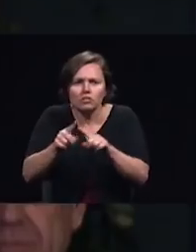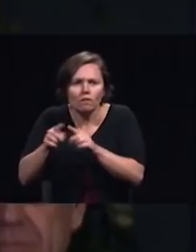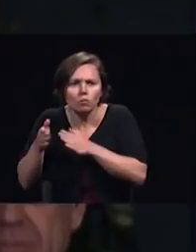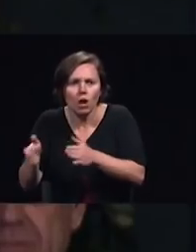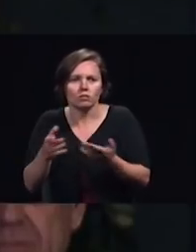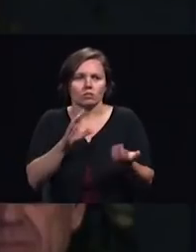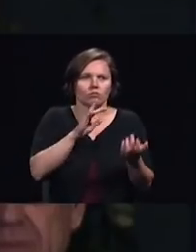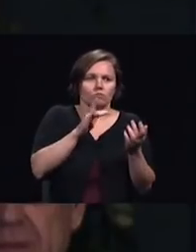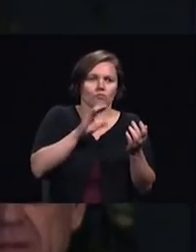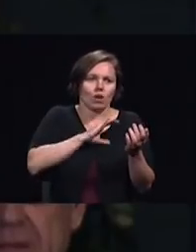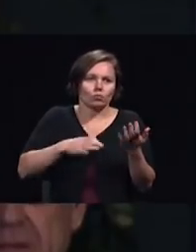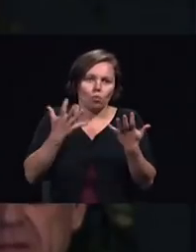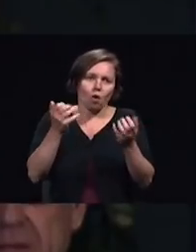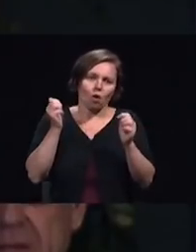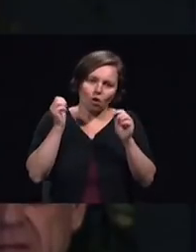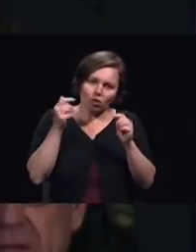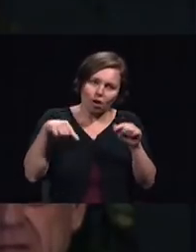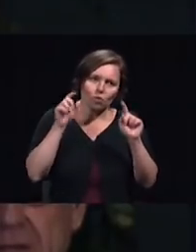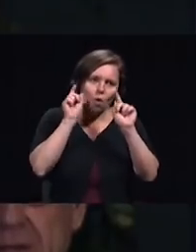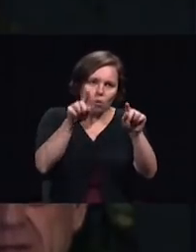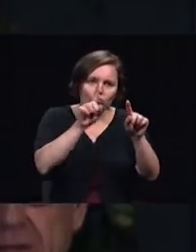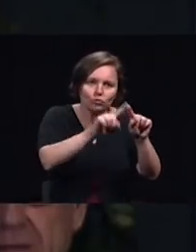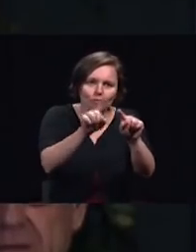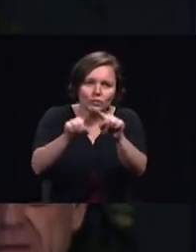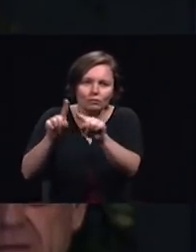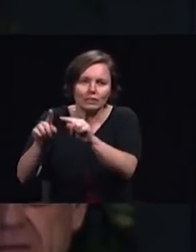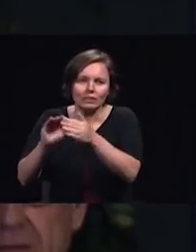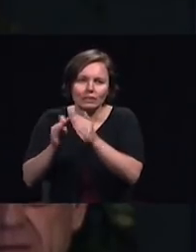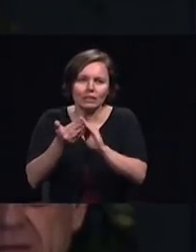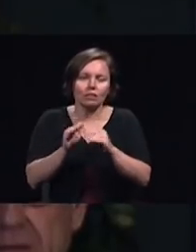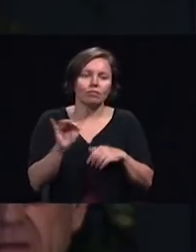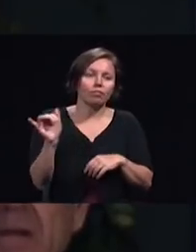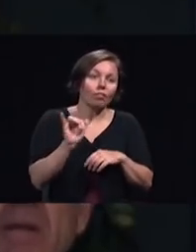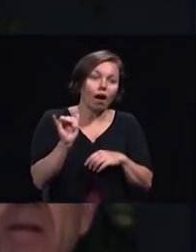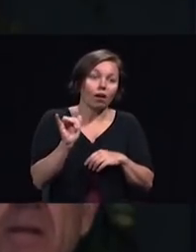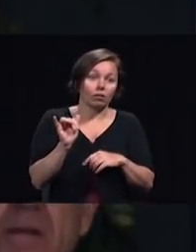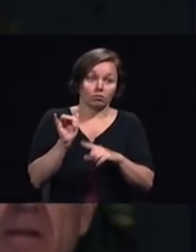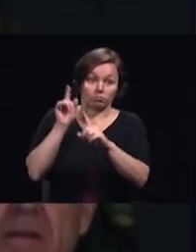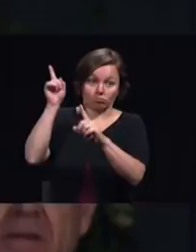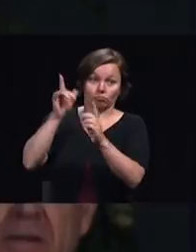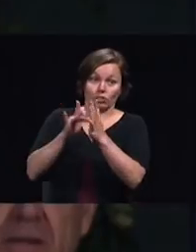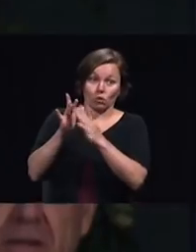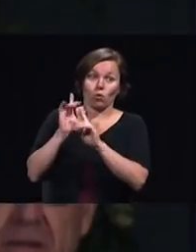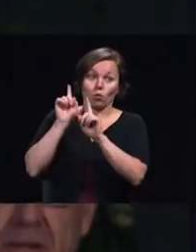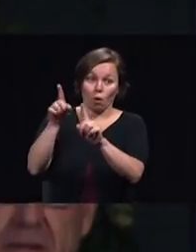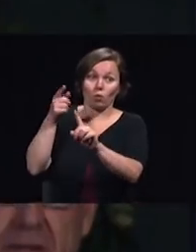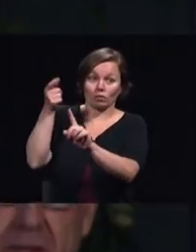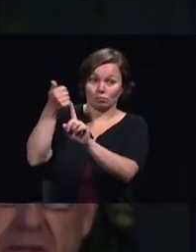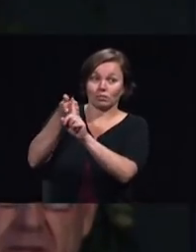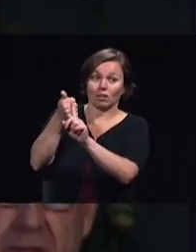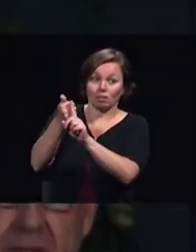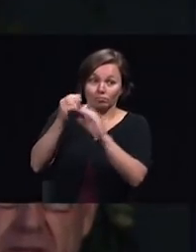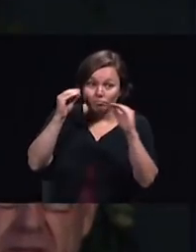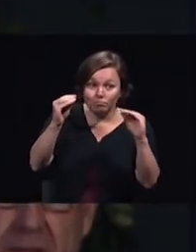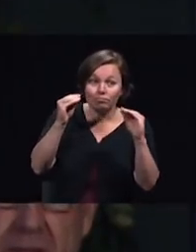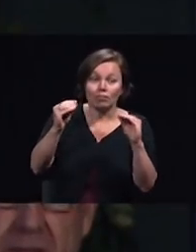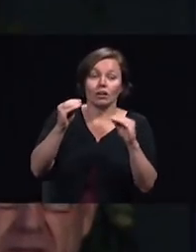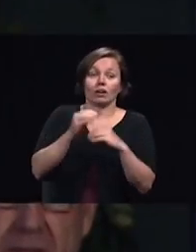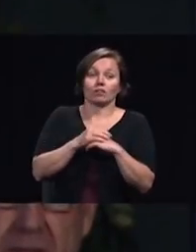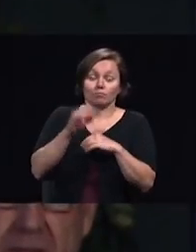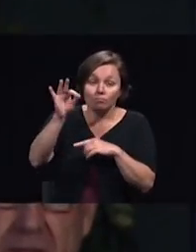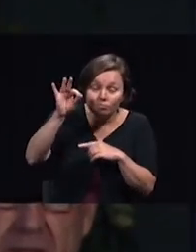into all the cities and villages as he did teaching preaching and healing in his name